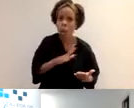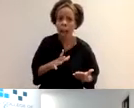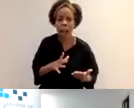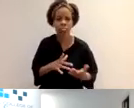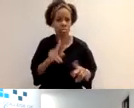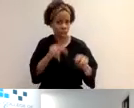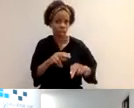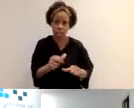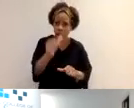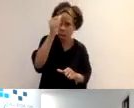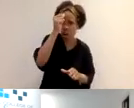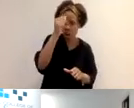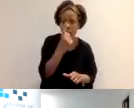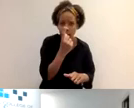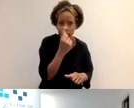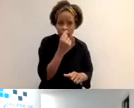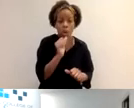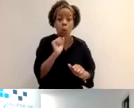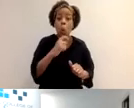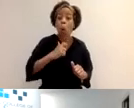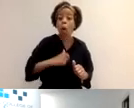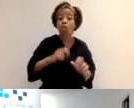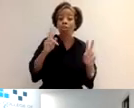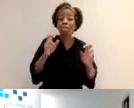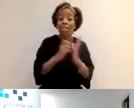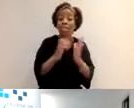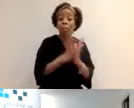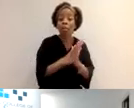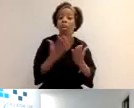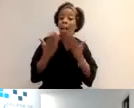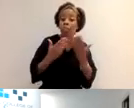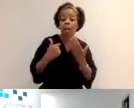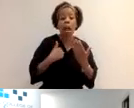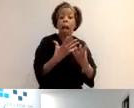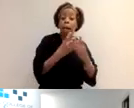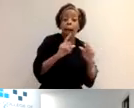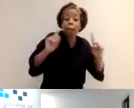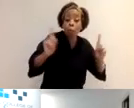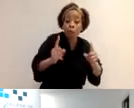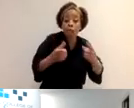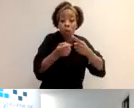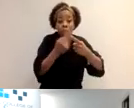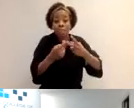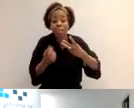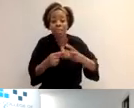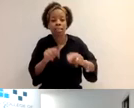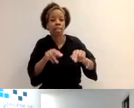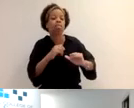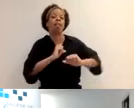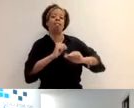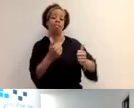in your, uh, personal statement to explain why there is a gap to allow the assessors to understand why there is that gap in your CPD.